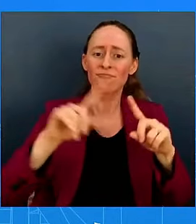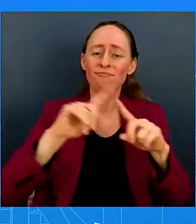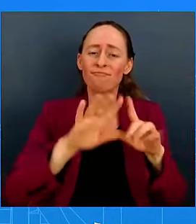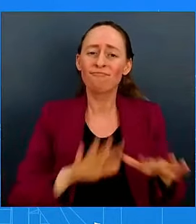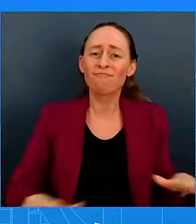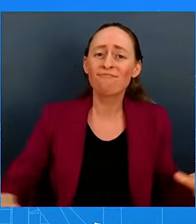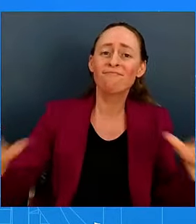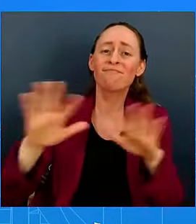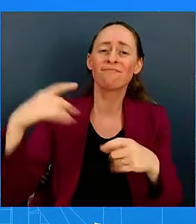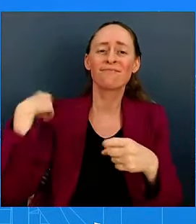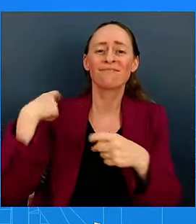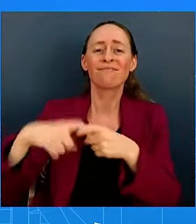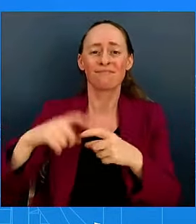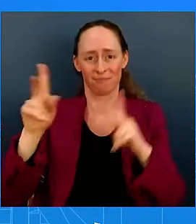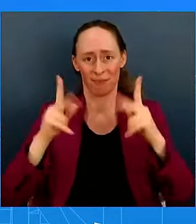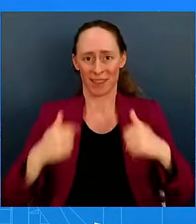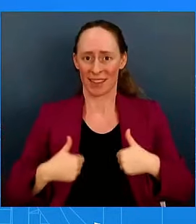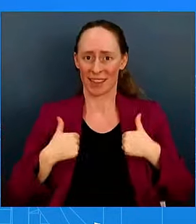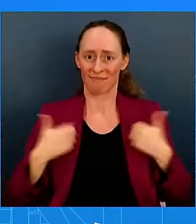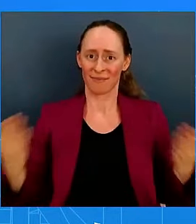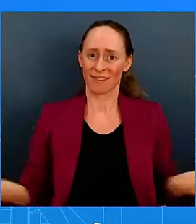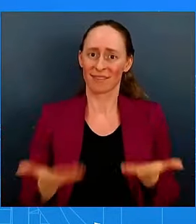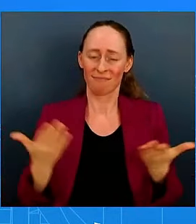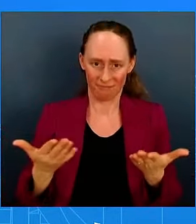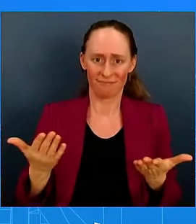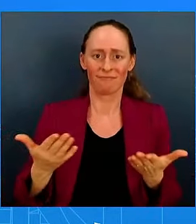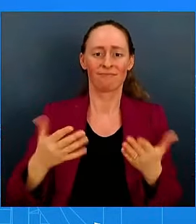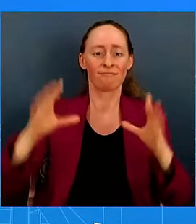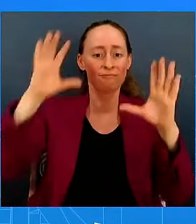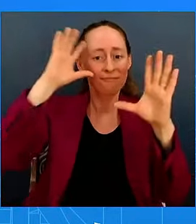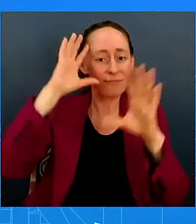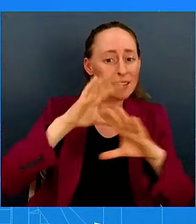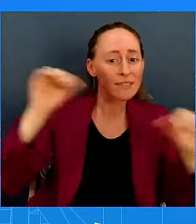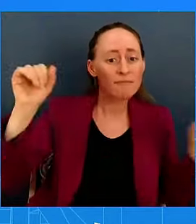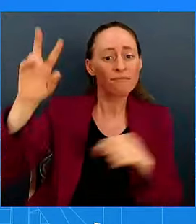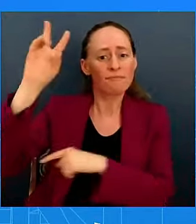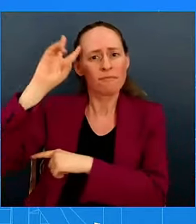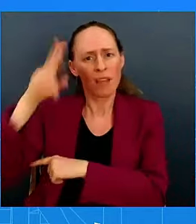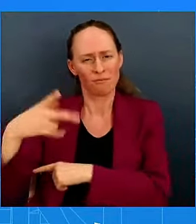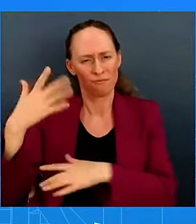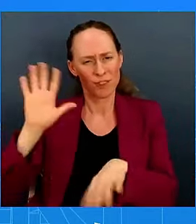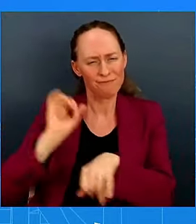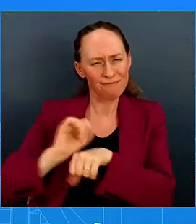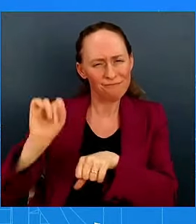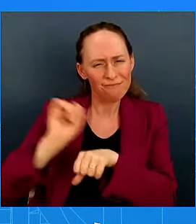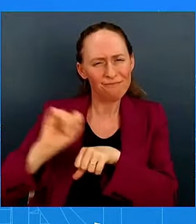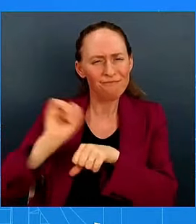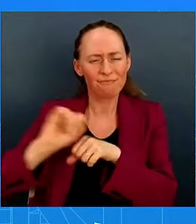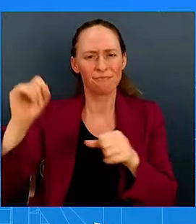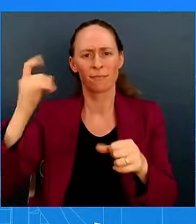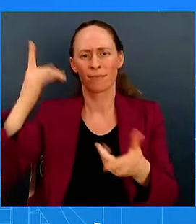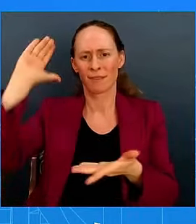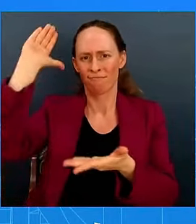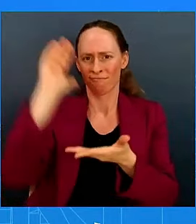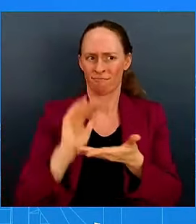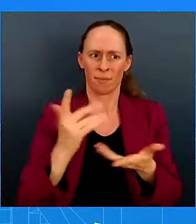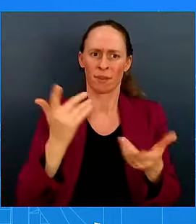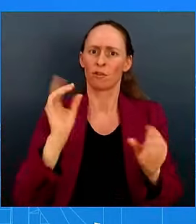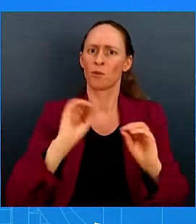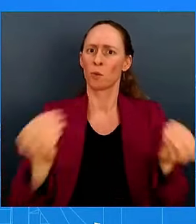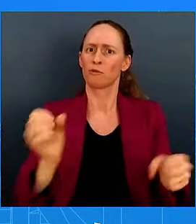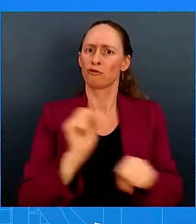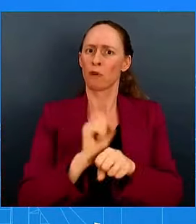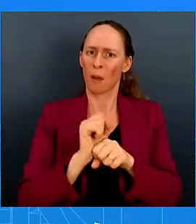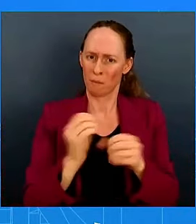Vice President Harris have lowered Latino unemployment to the lowest rate on record, supported Latino small businesses, which are